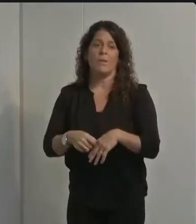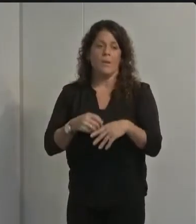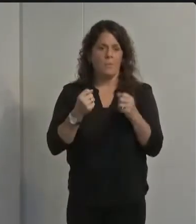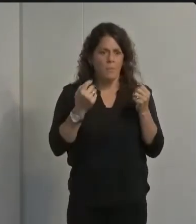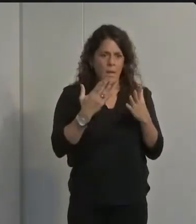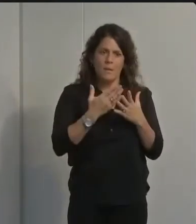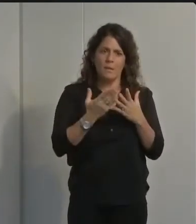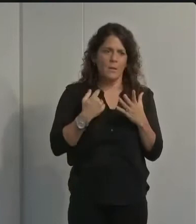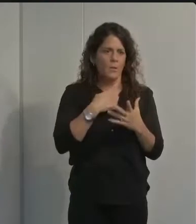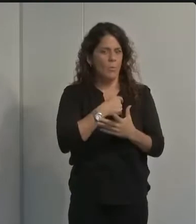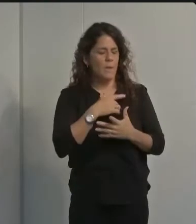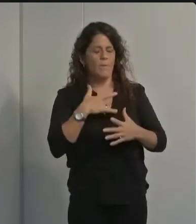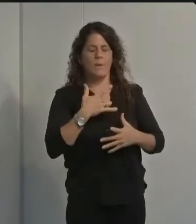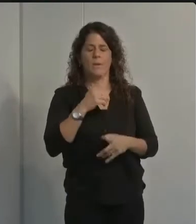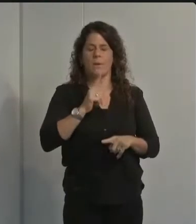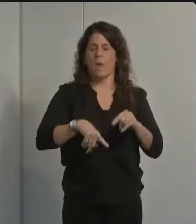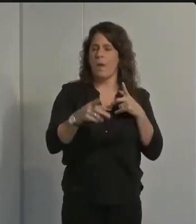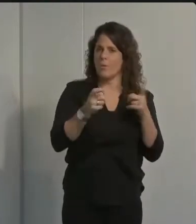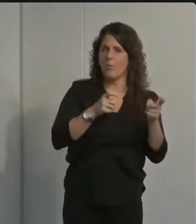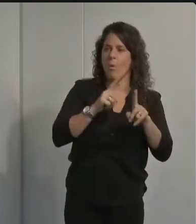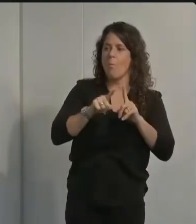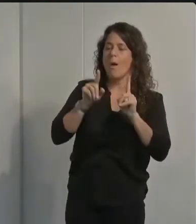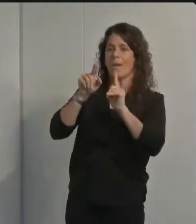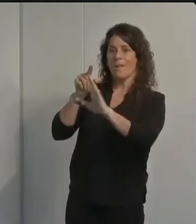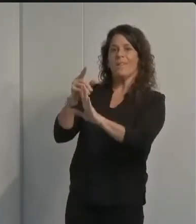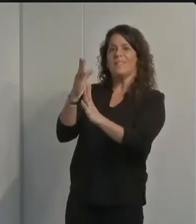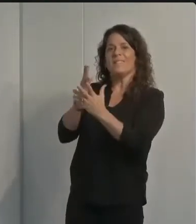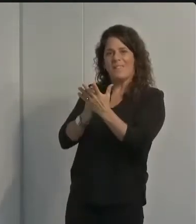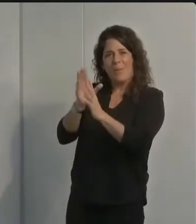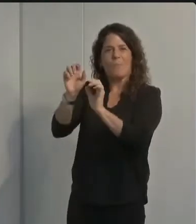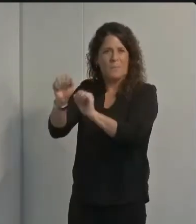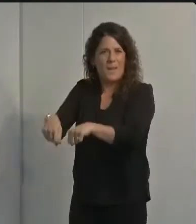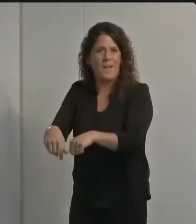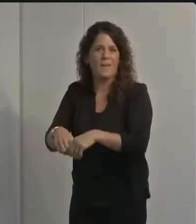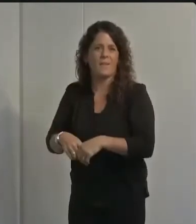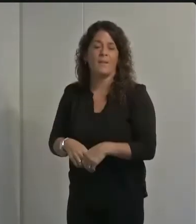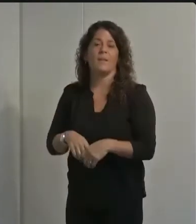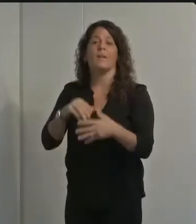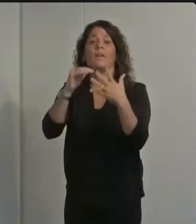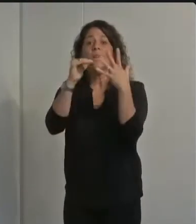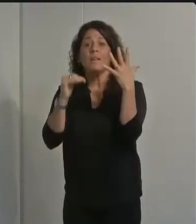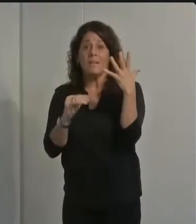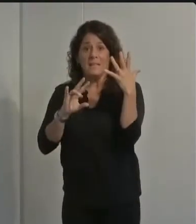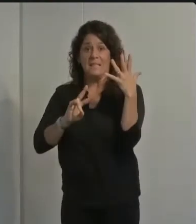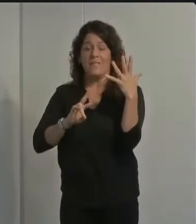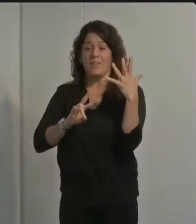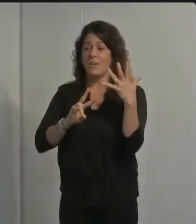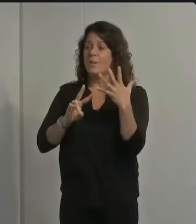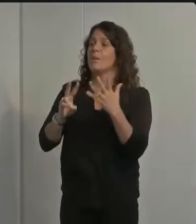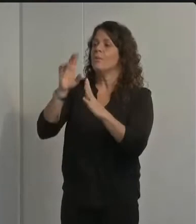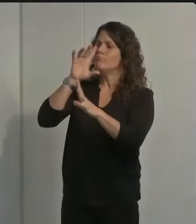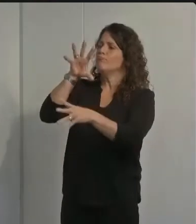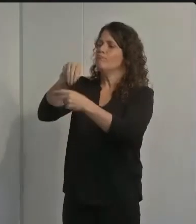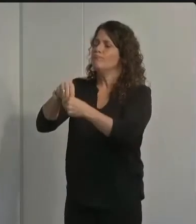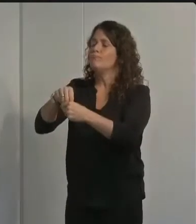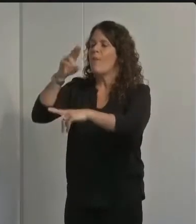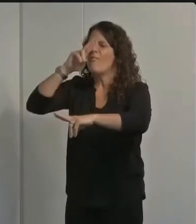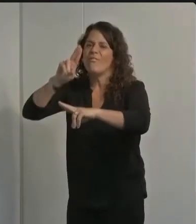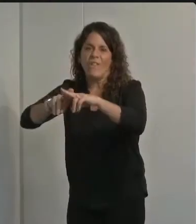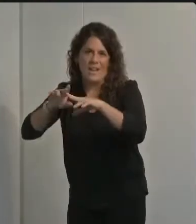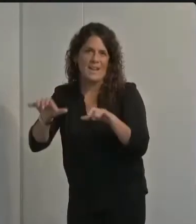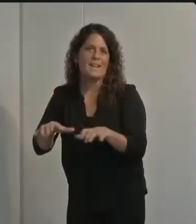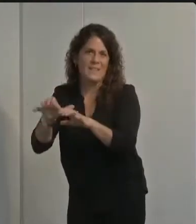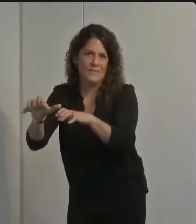can next engage in meaningful activities and lastly but not least